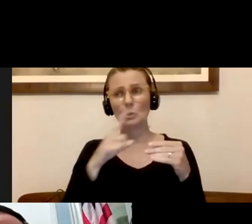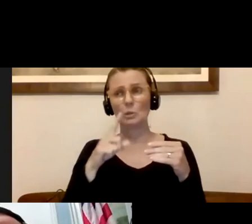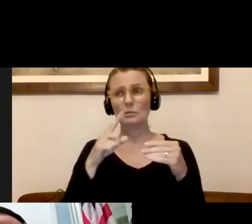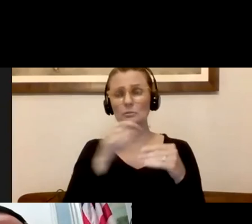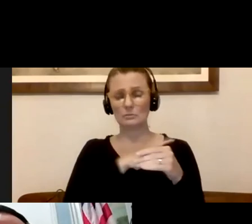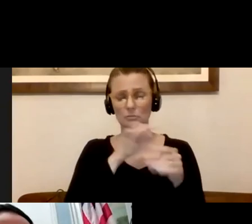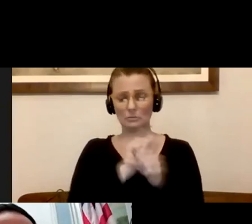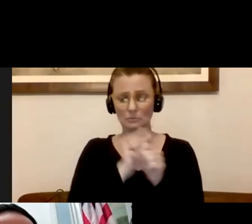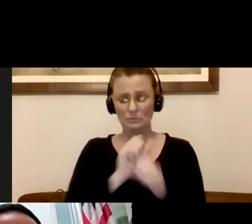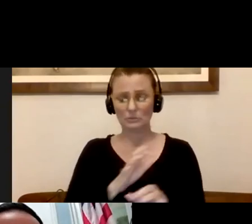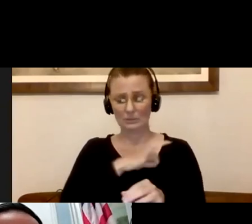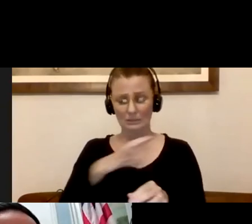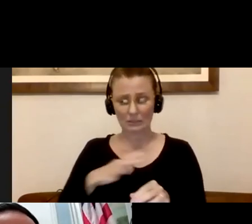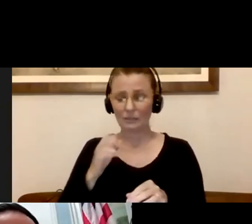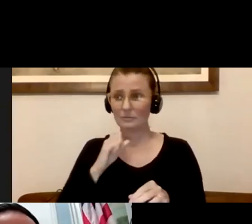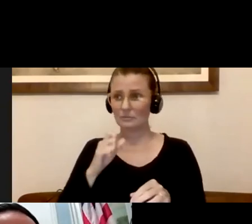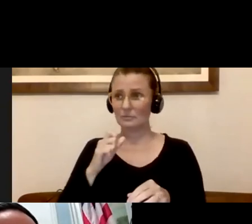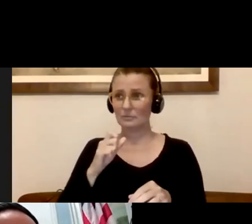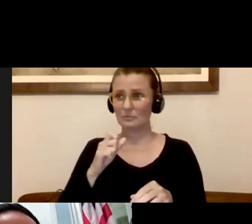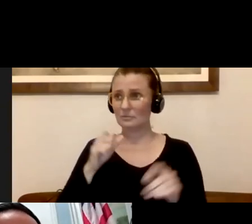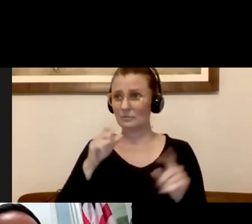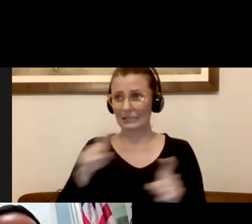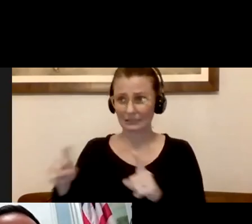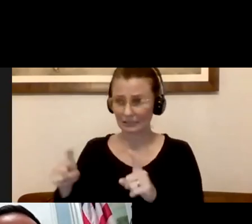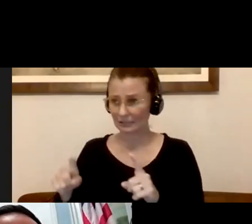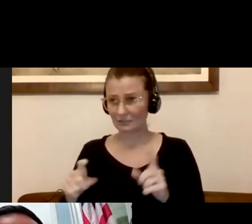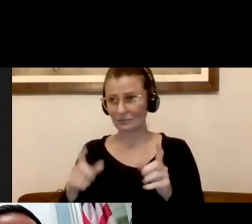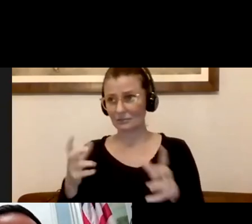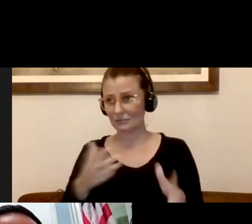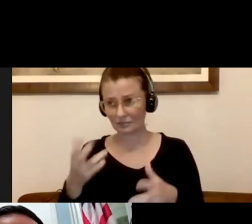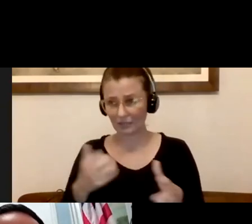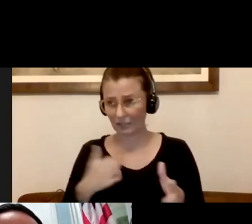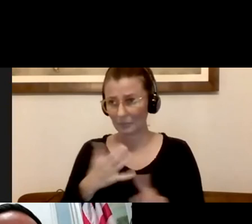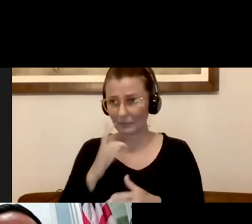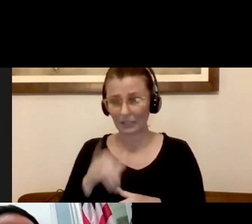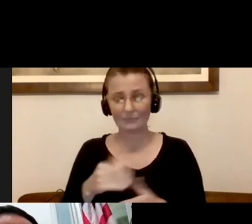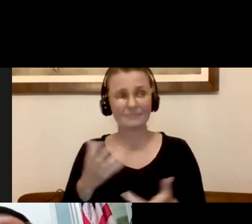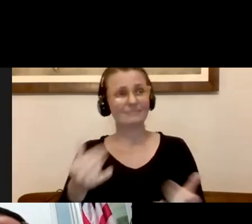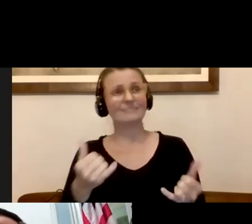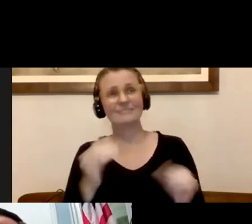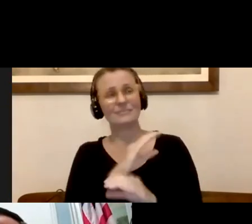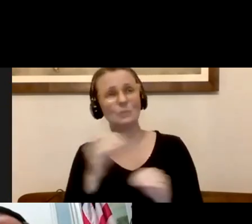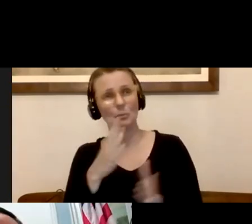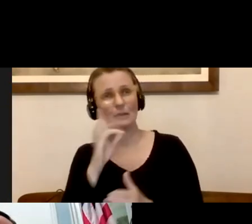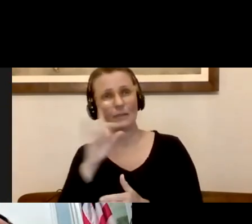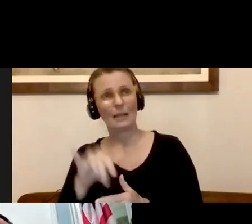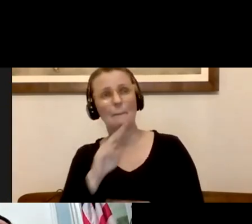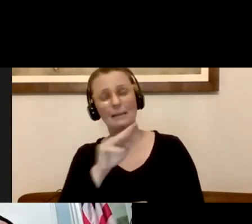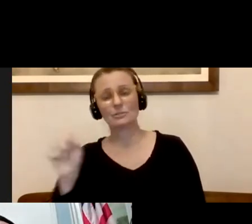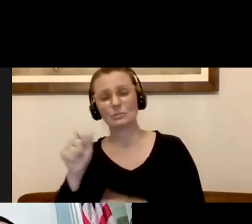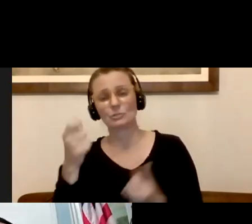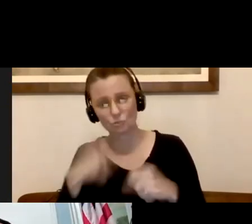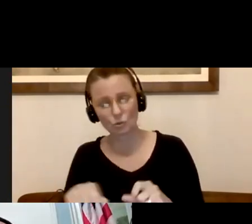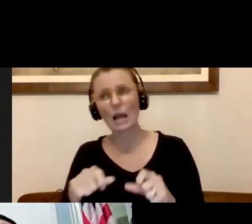the frustrating part, folks, have been, there is no plan around testing. We've had to fight and scrappy. The Commonwealth, understandably, is trying to fight to do more